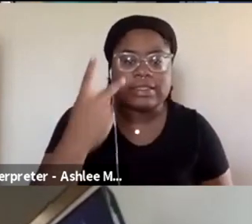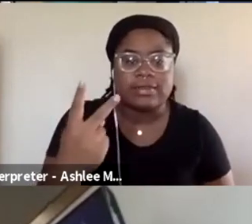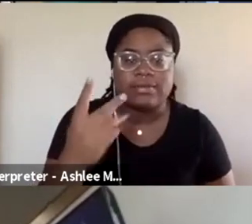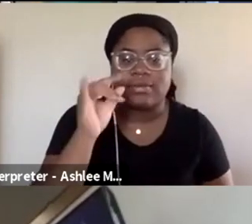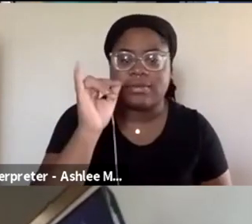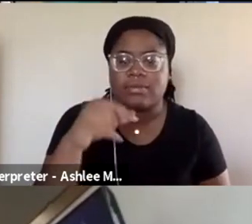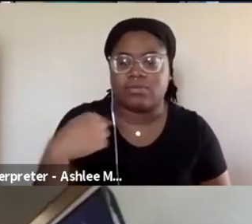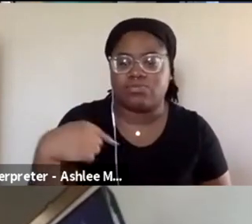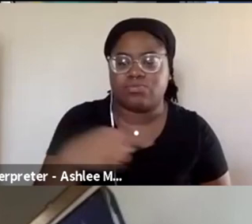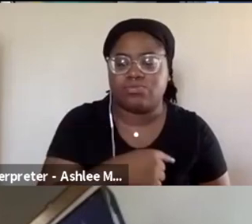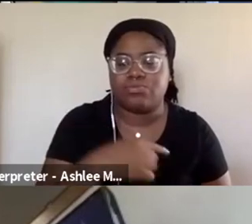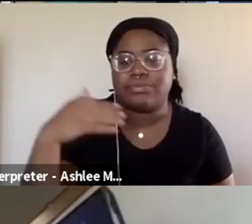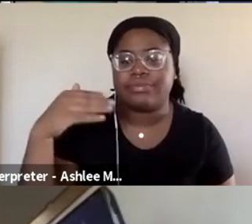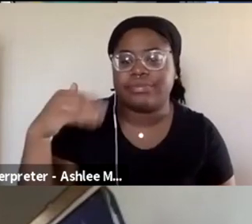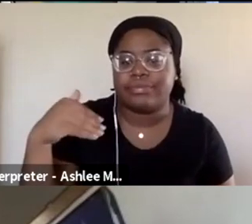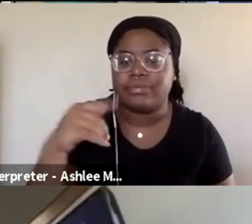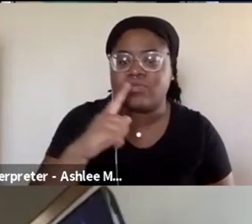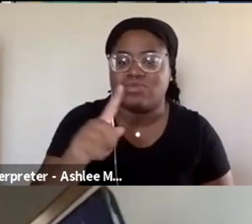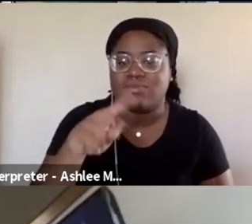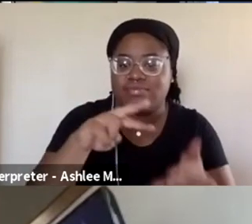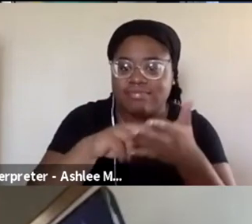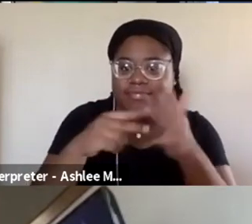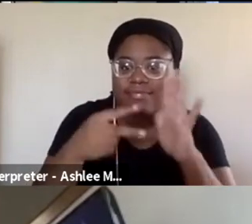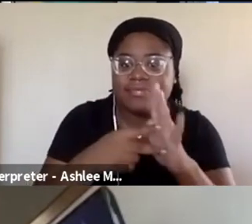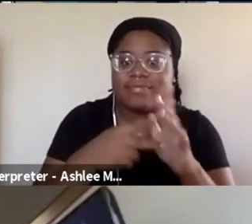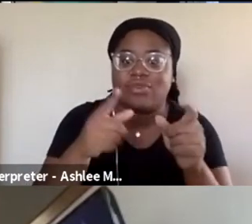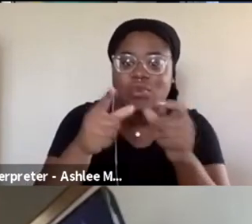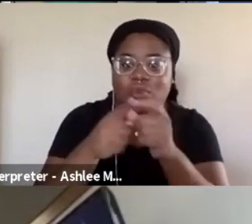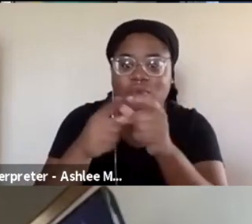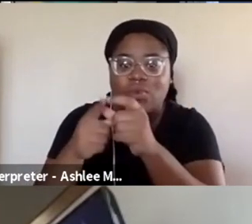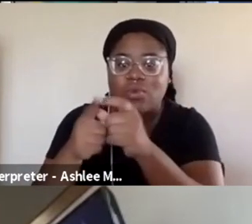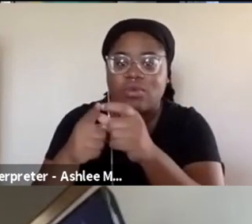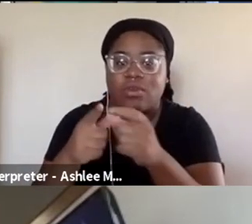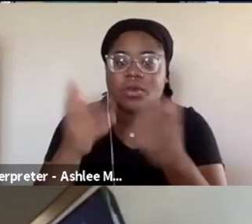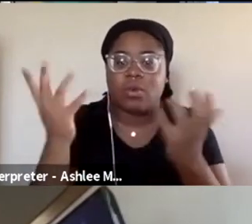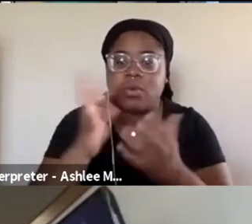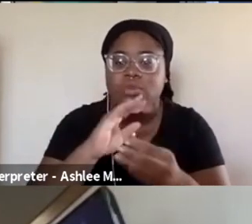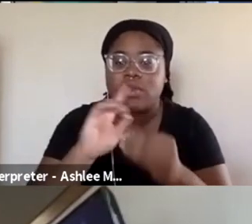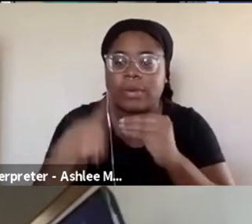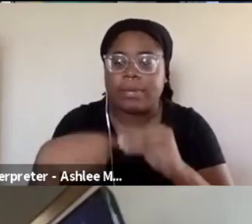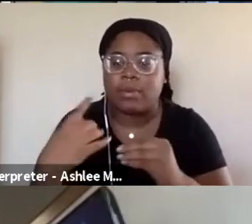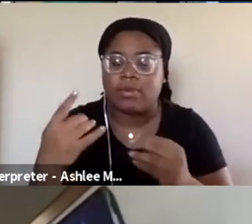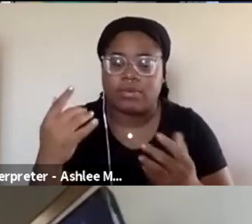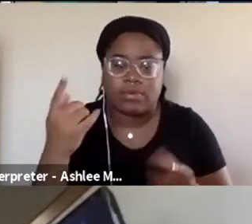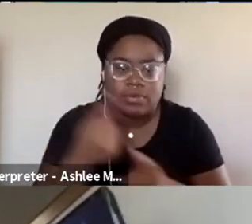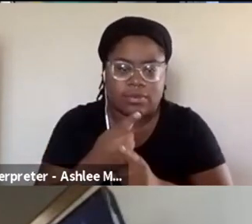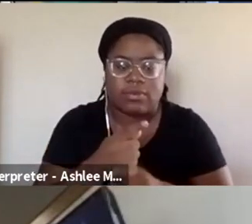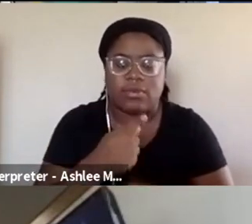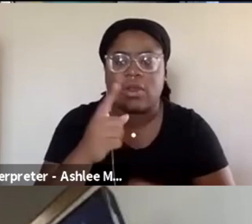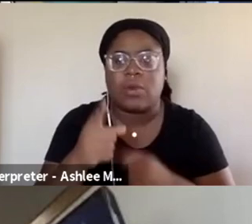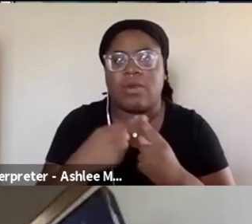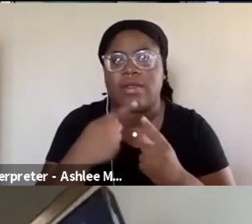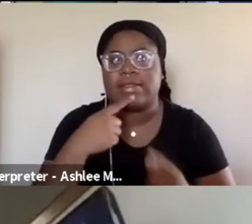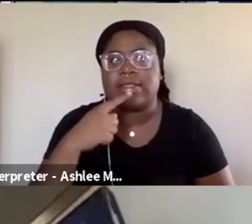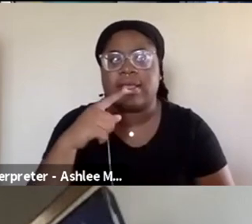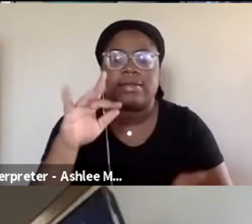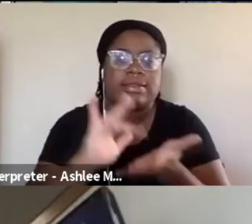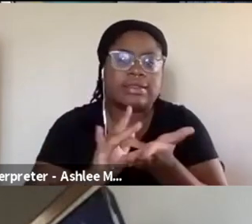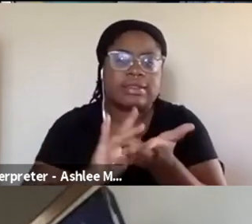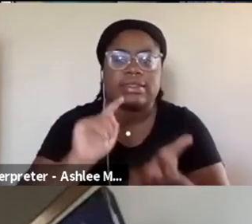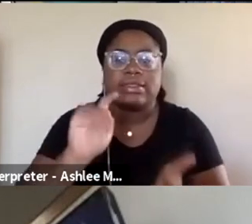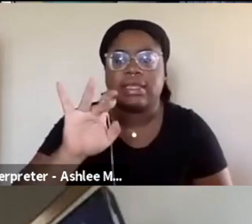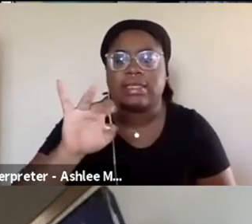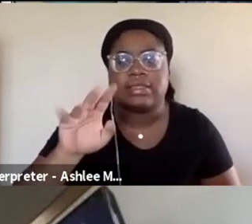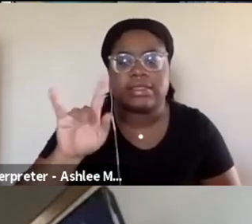haven't, we haven't really defined the terms and we haven't really like defined like what we're talking about. Right. So whenever I talk about like toxicity to like academic